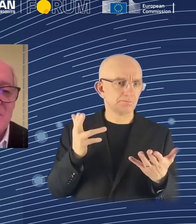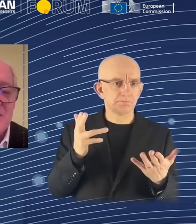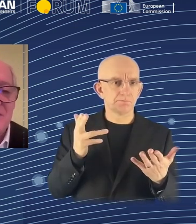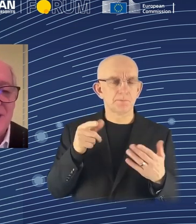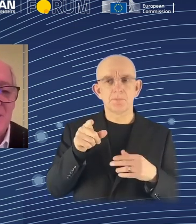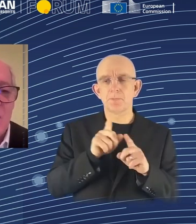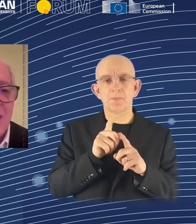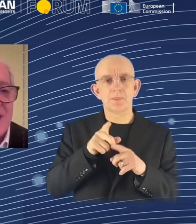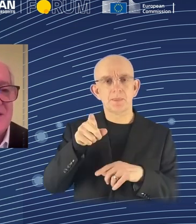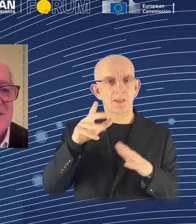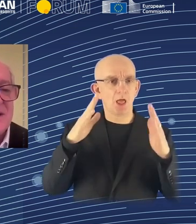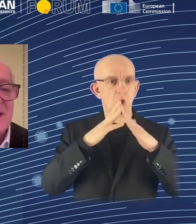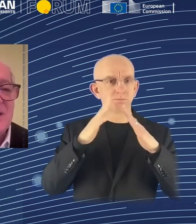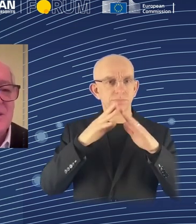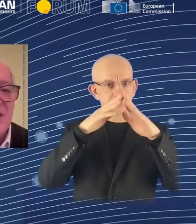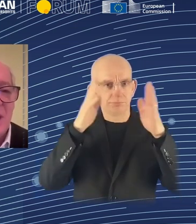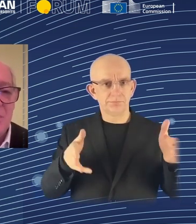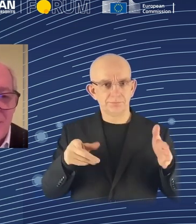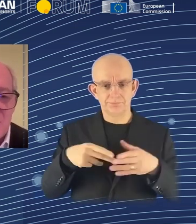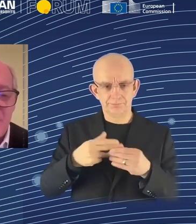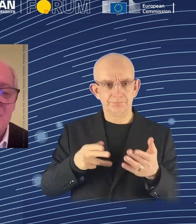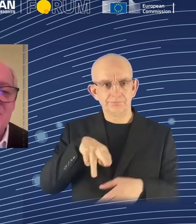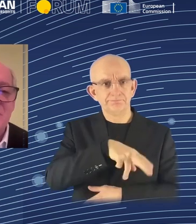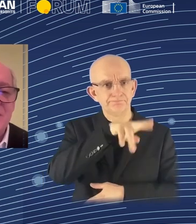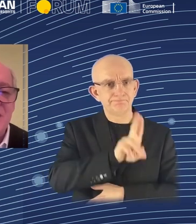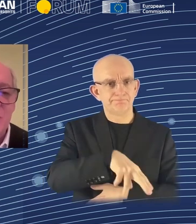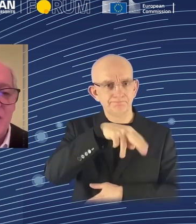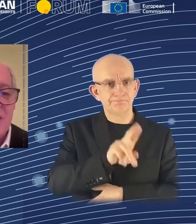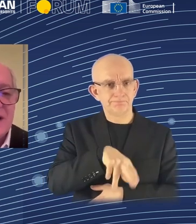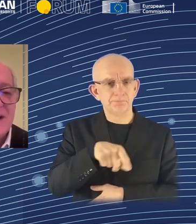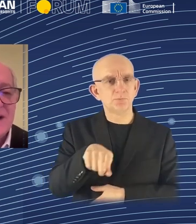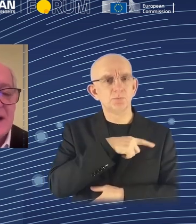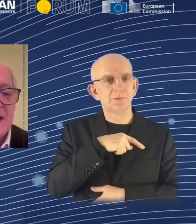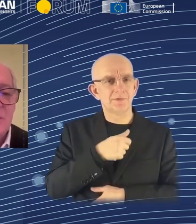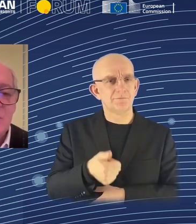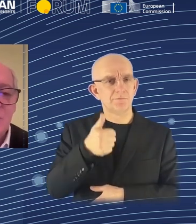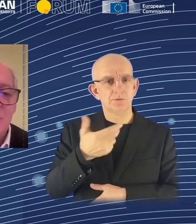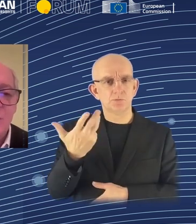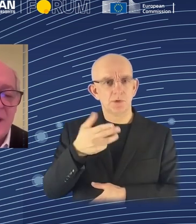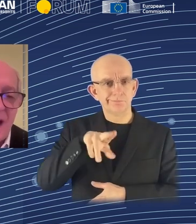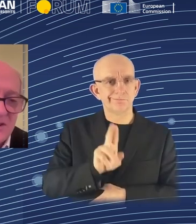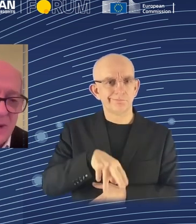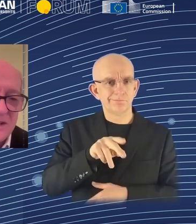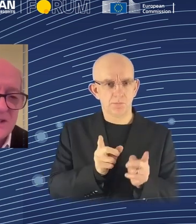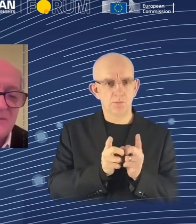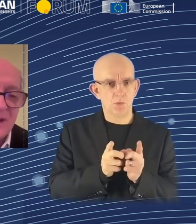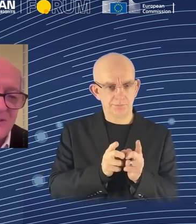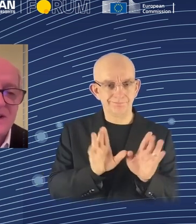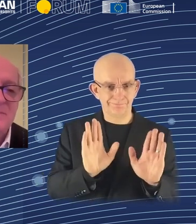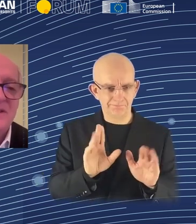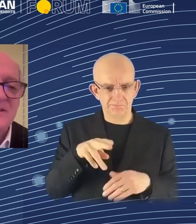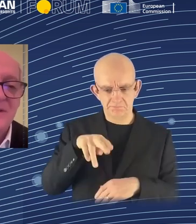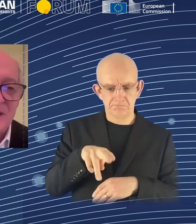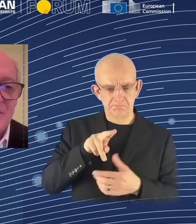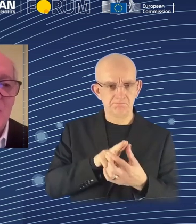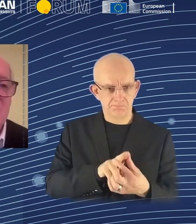very expensive. And on the y-axis, the number of house painters who are in work. And when house painting is very, very